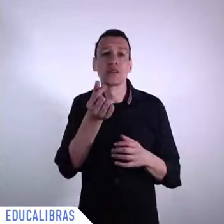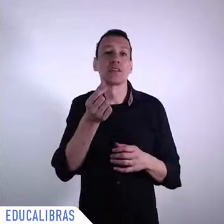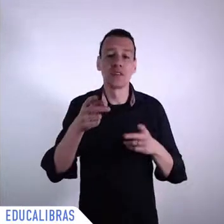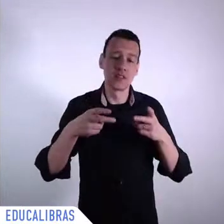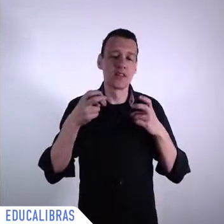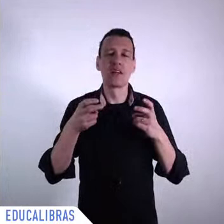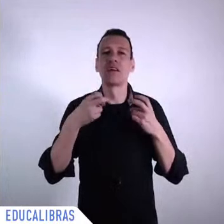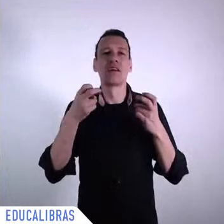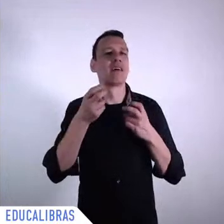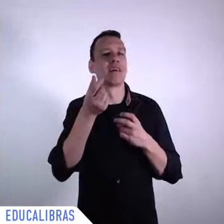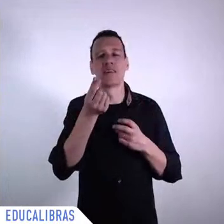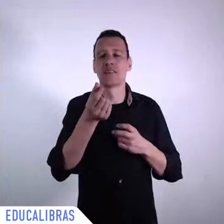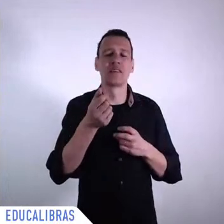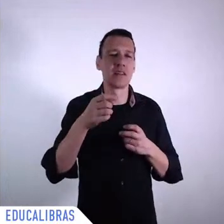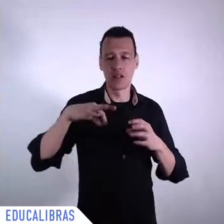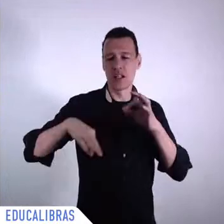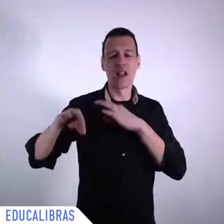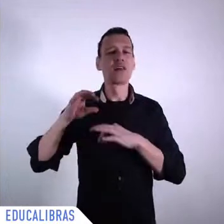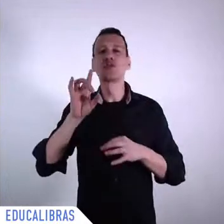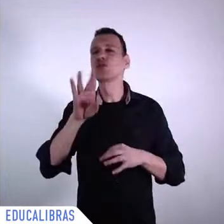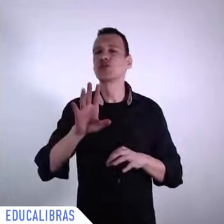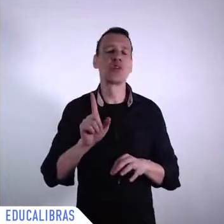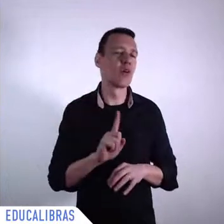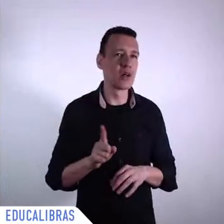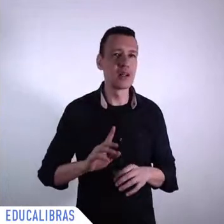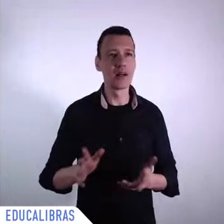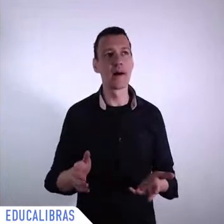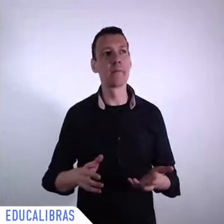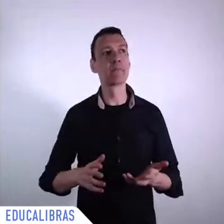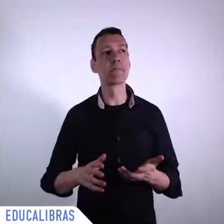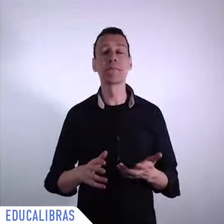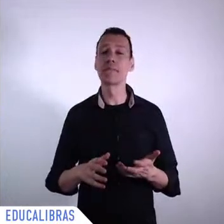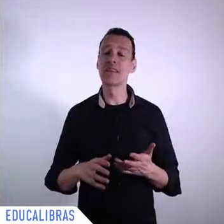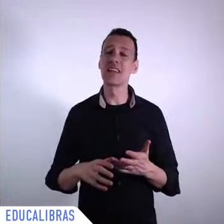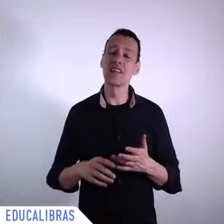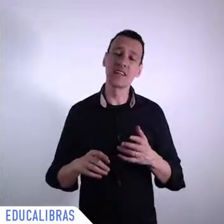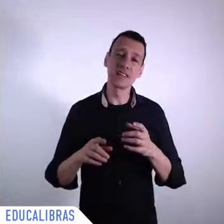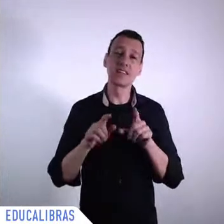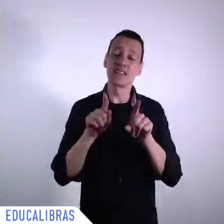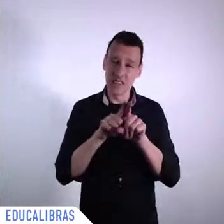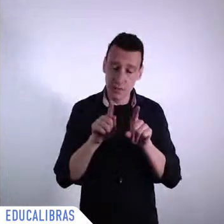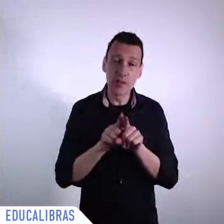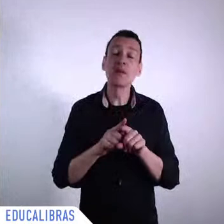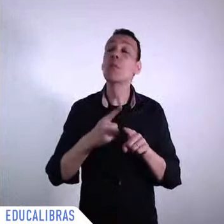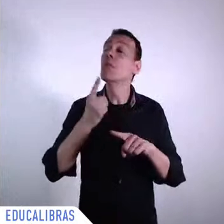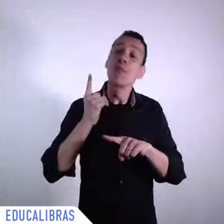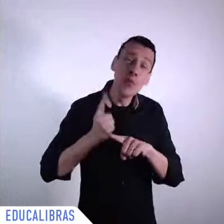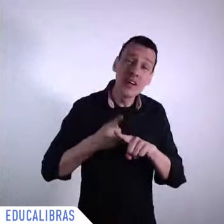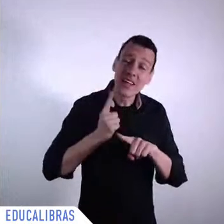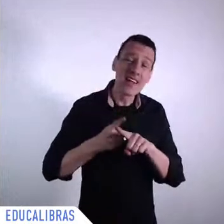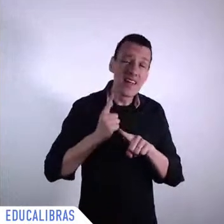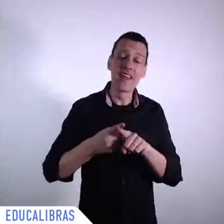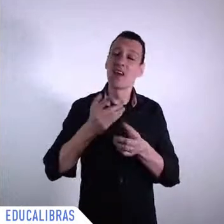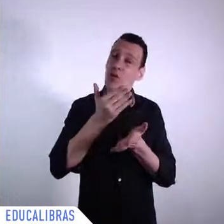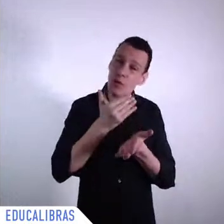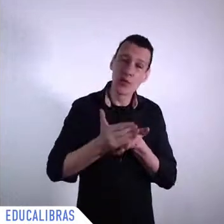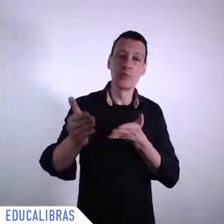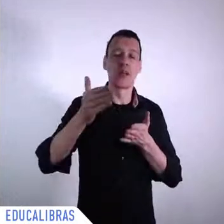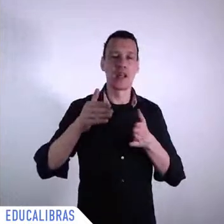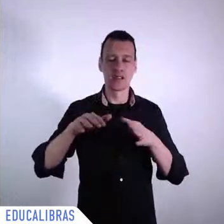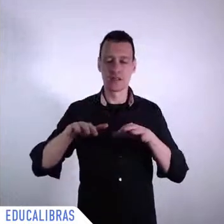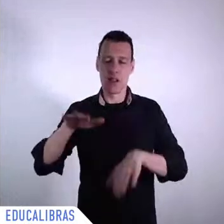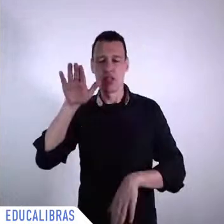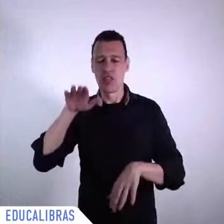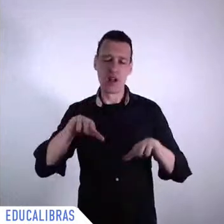so we need to look also at gender at age at race ethnicity territory migratory